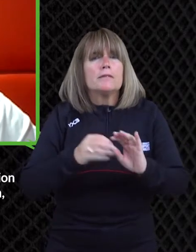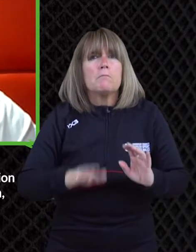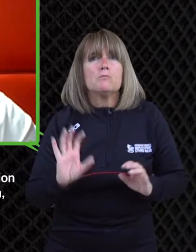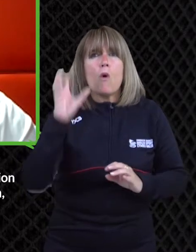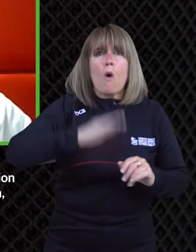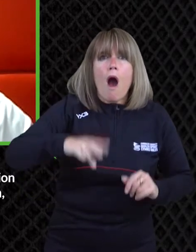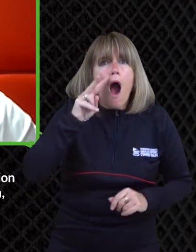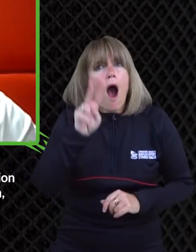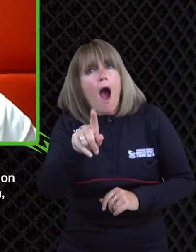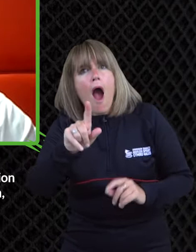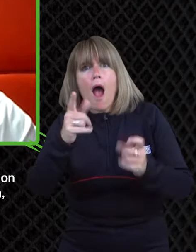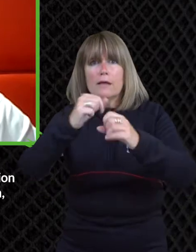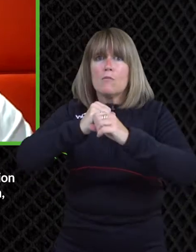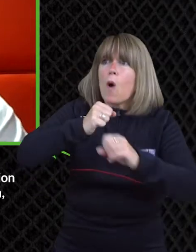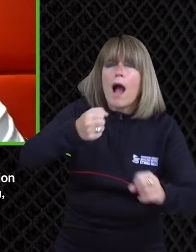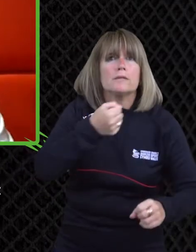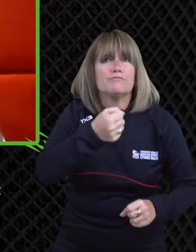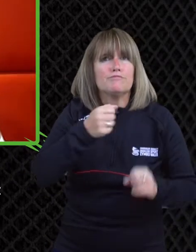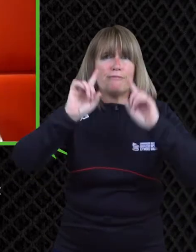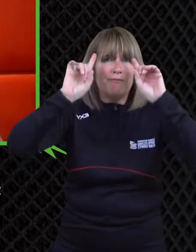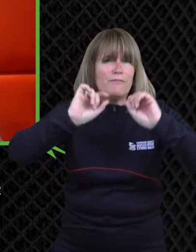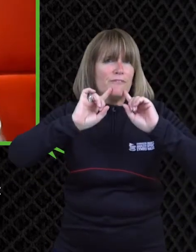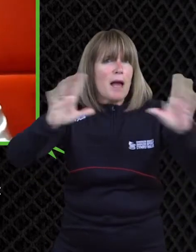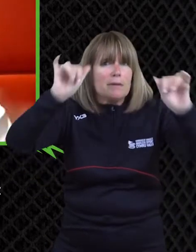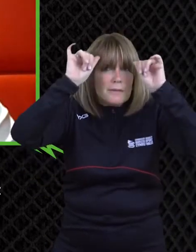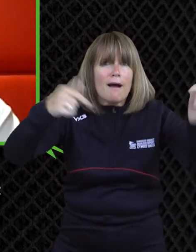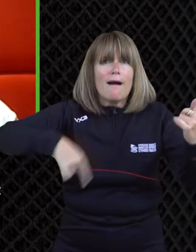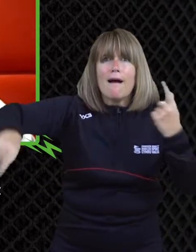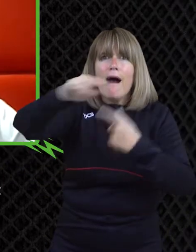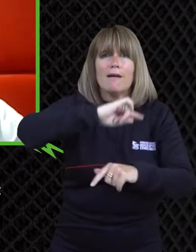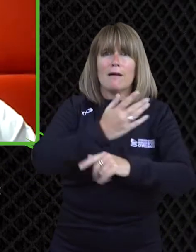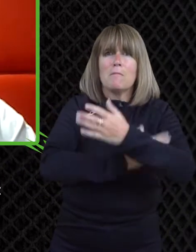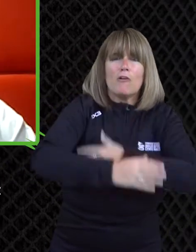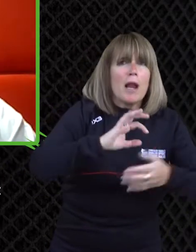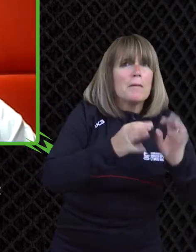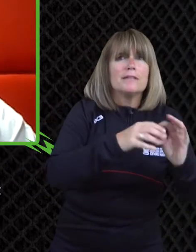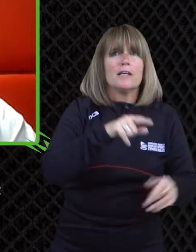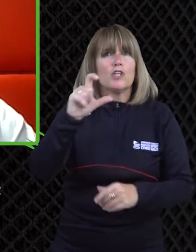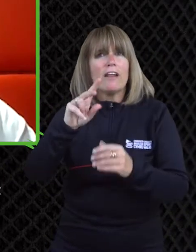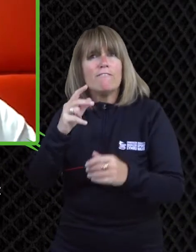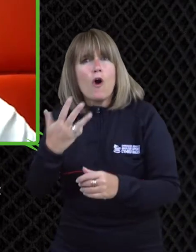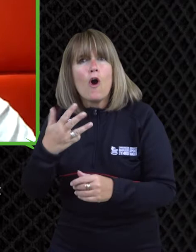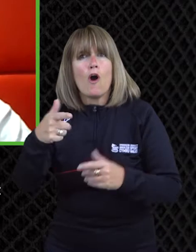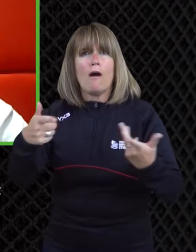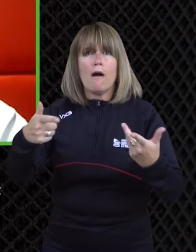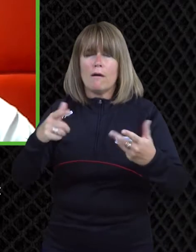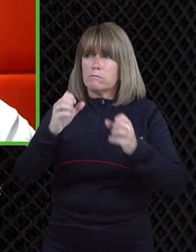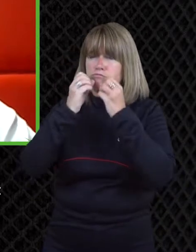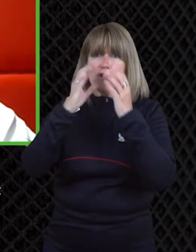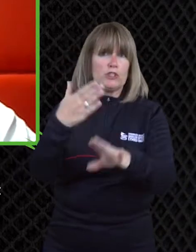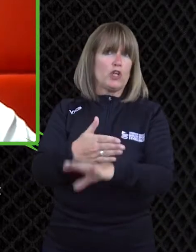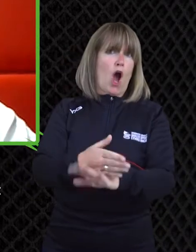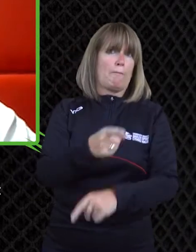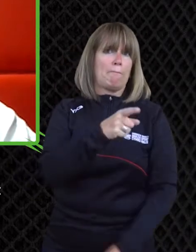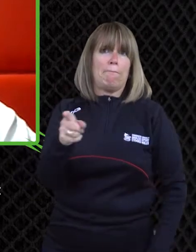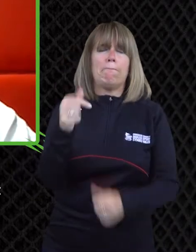um he's a broadcasting legend um you know he's always around the paralympics and channel four have done a fantastic job i remember